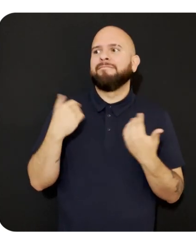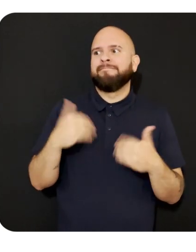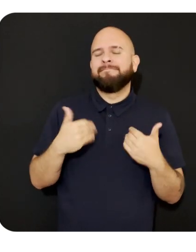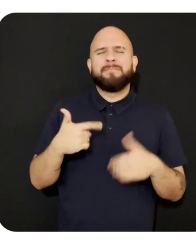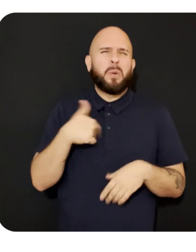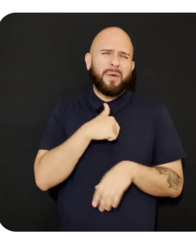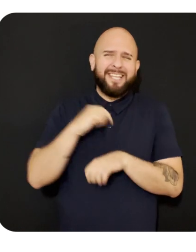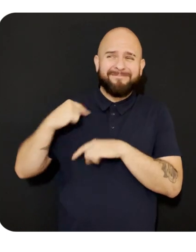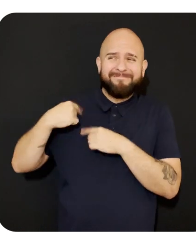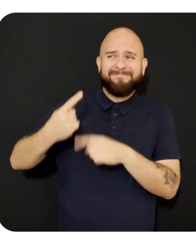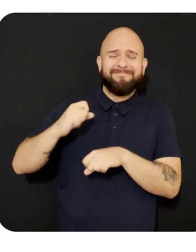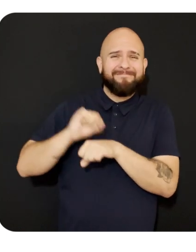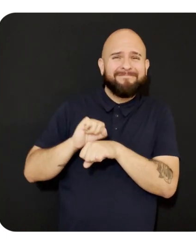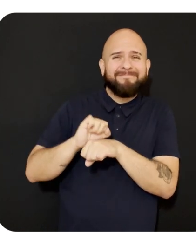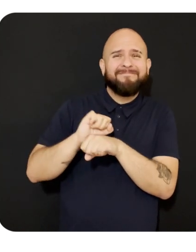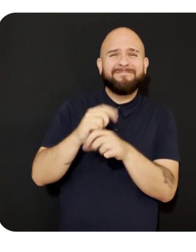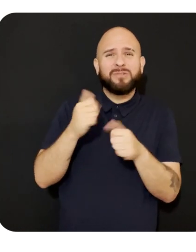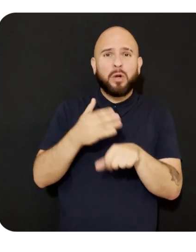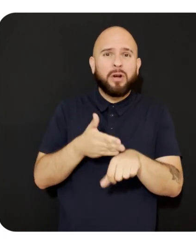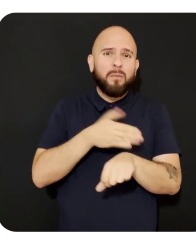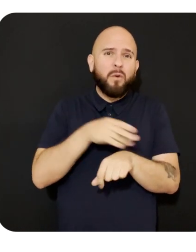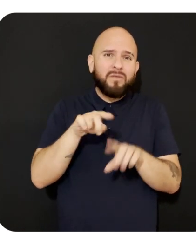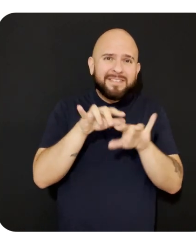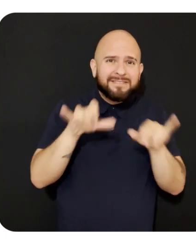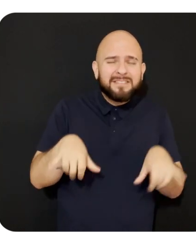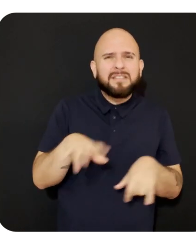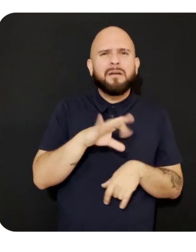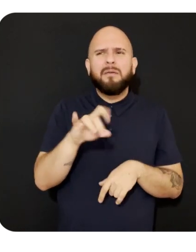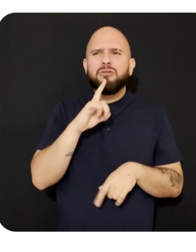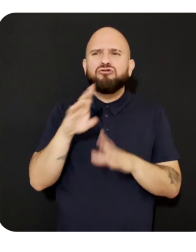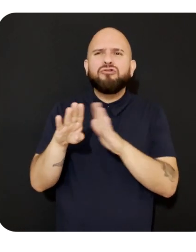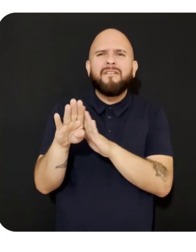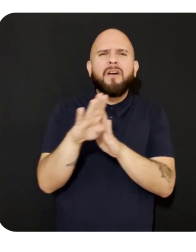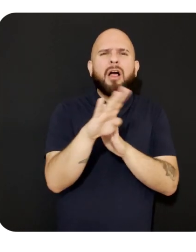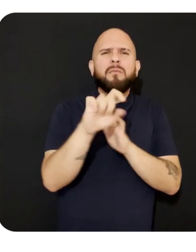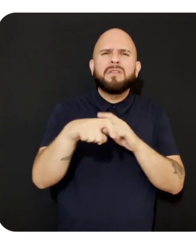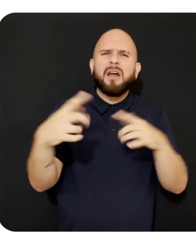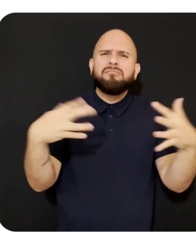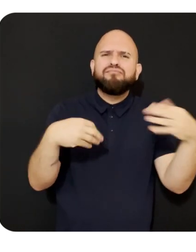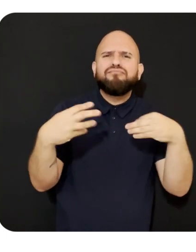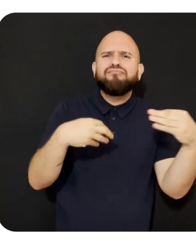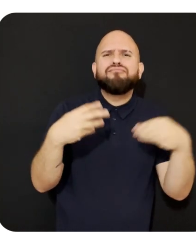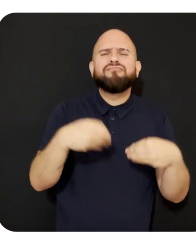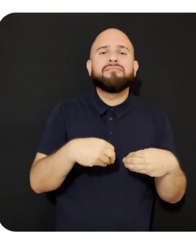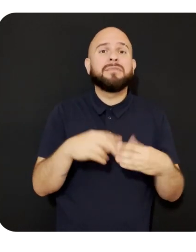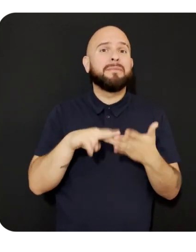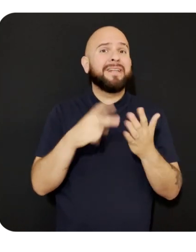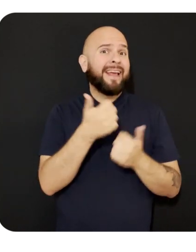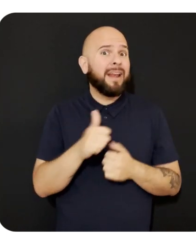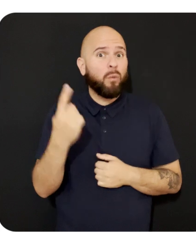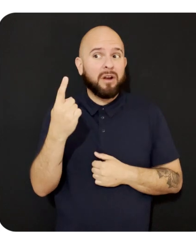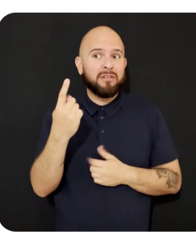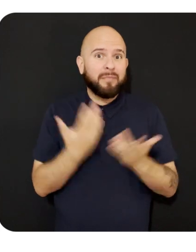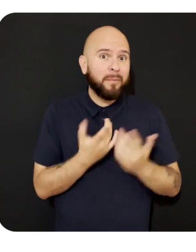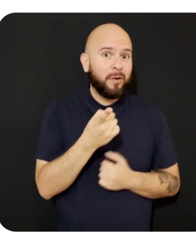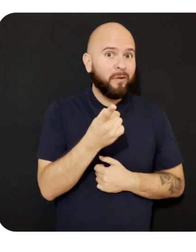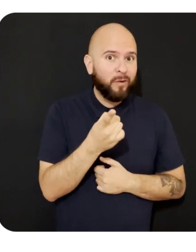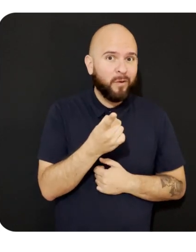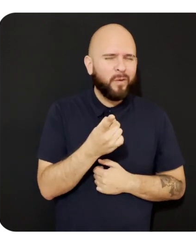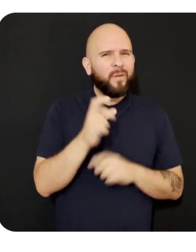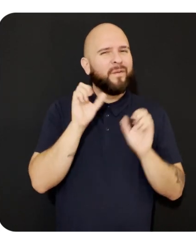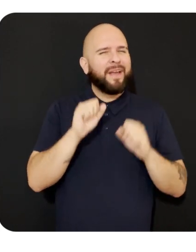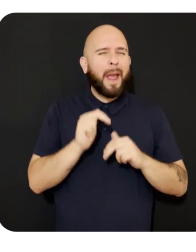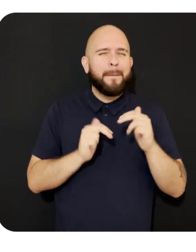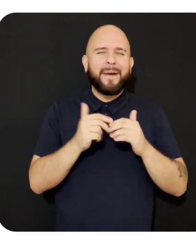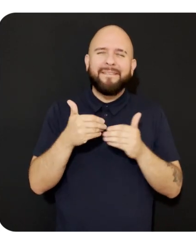to improve the platform and democratize development so that anyone, maybe even you, can